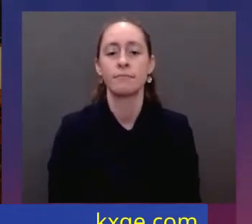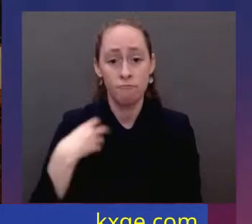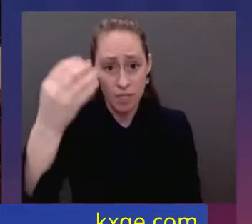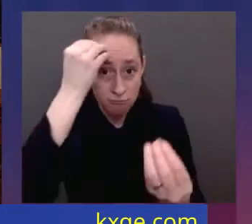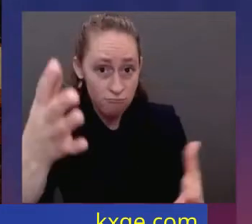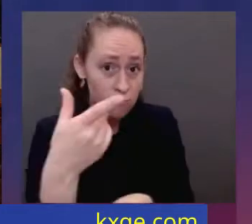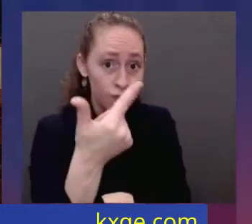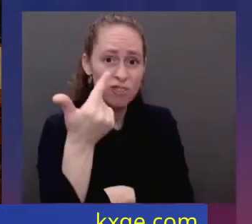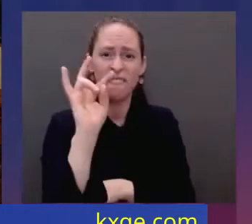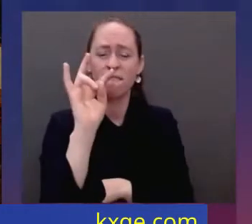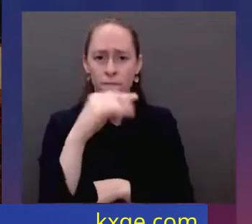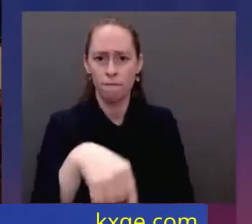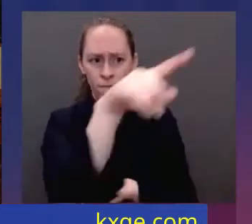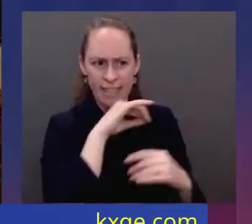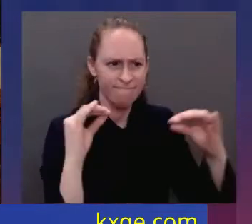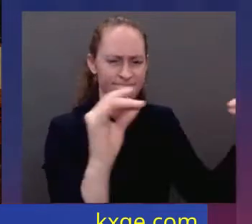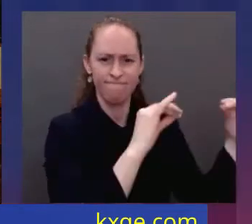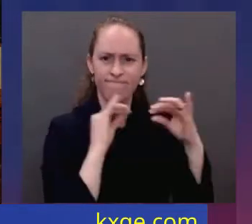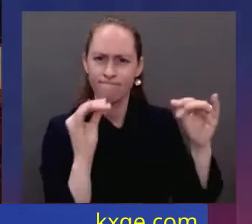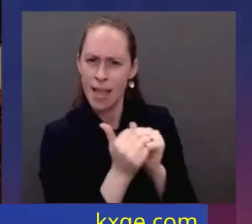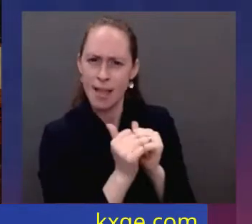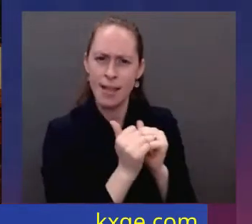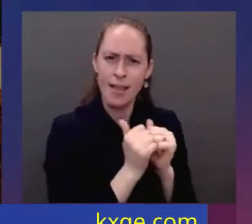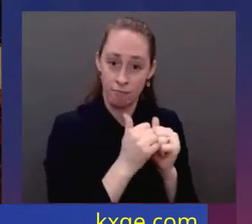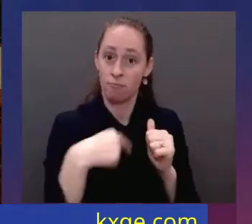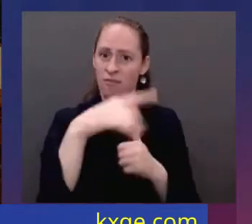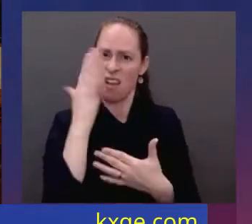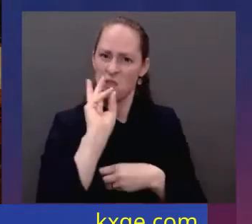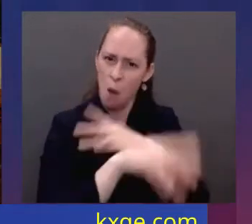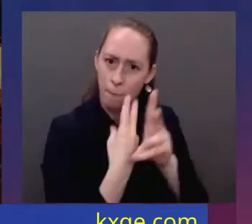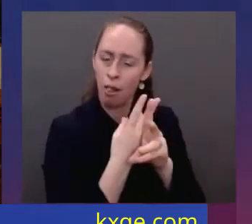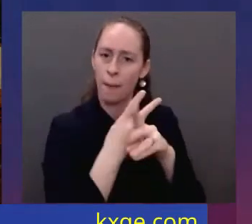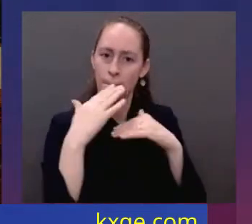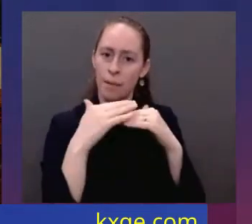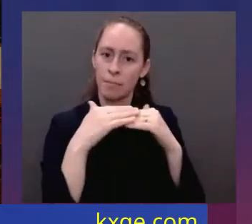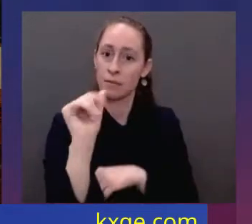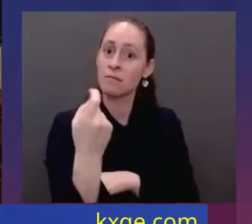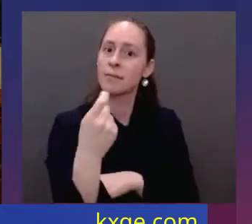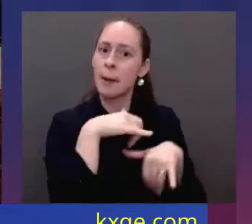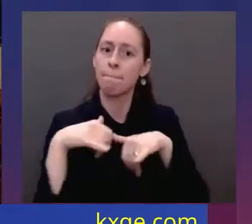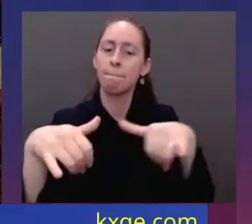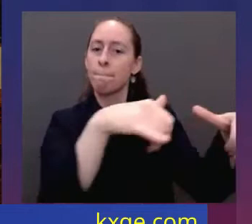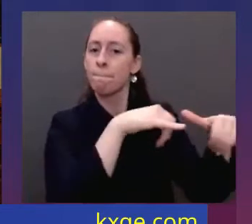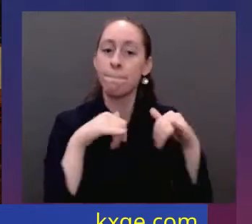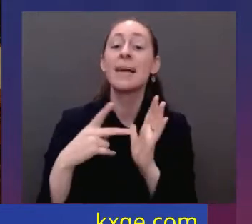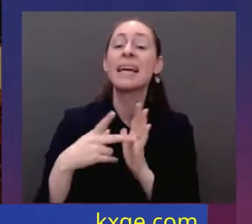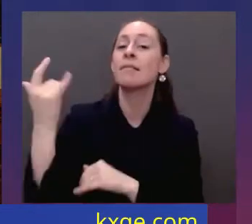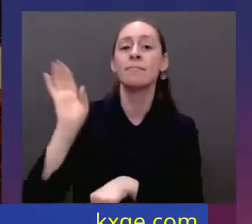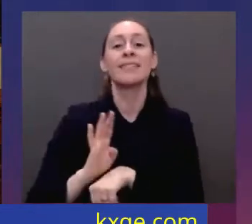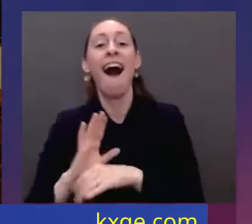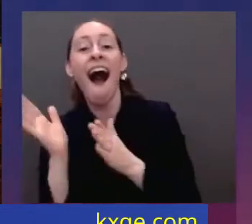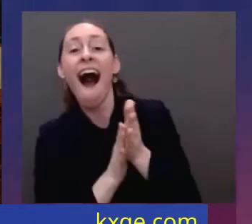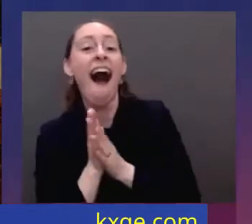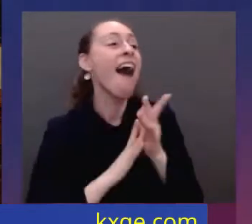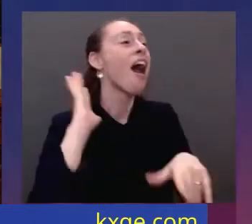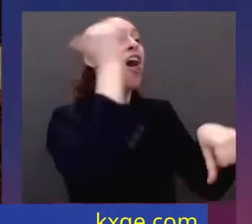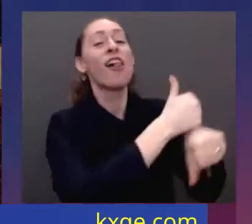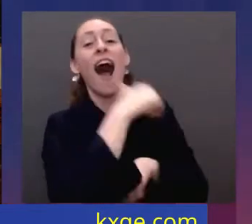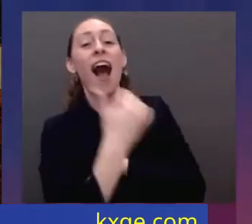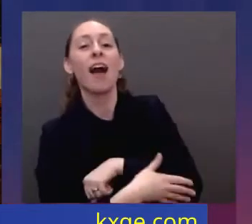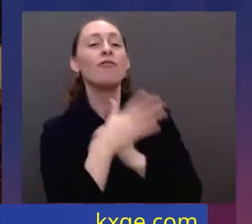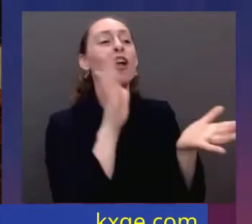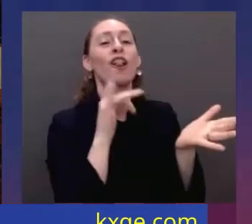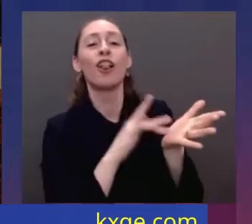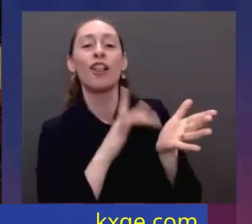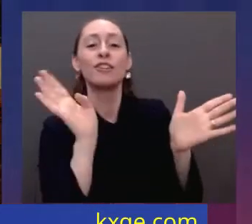130 countries degree on a global minimum tax rate. So companies can't get out of paying their taxes at home by shipping jobs in factories overseas. It'll raise billions of dollars.